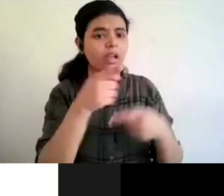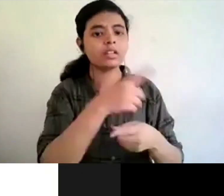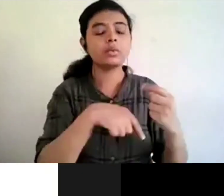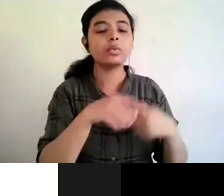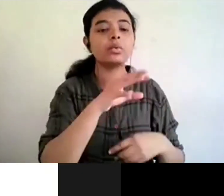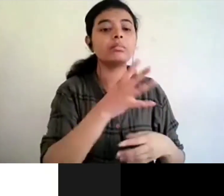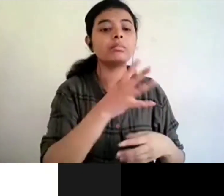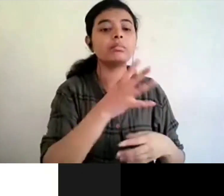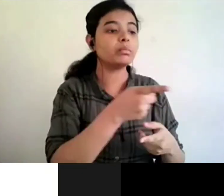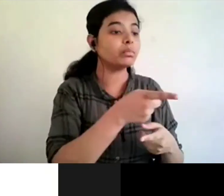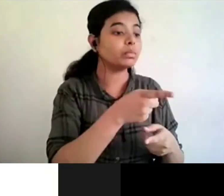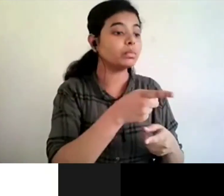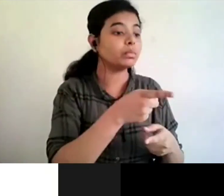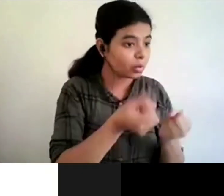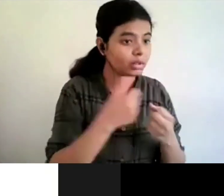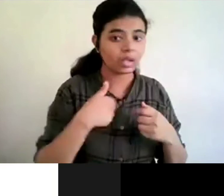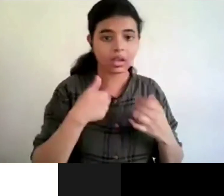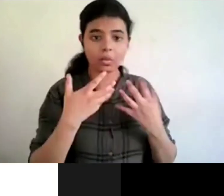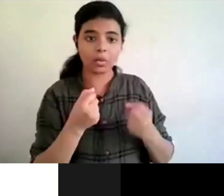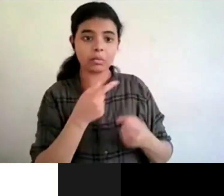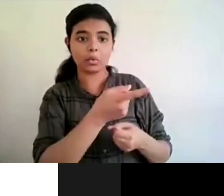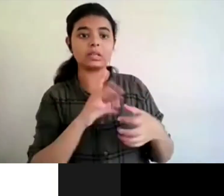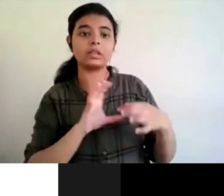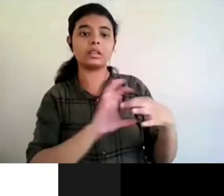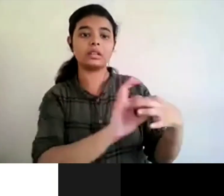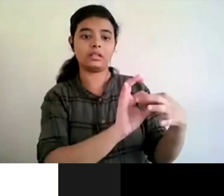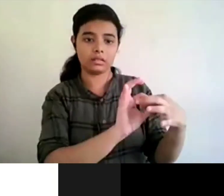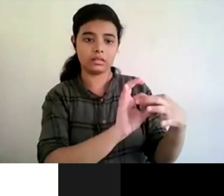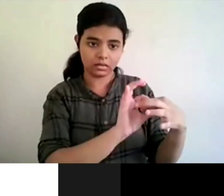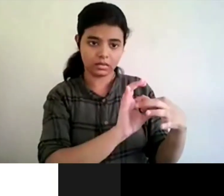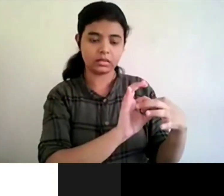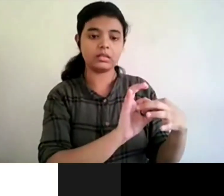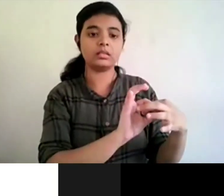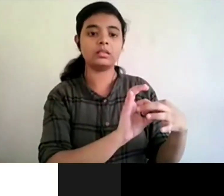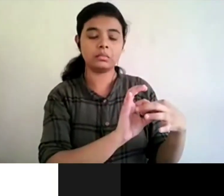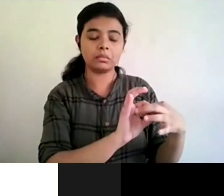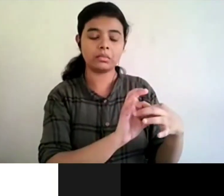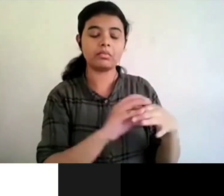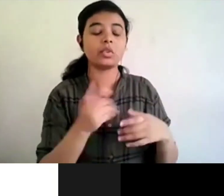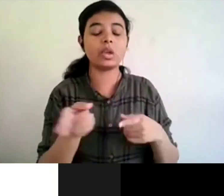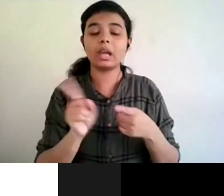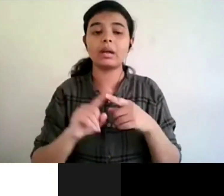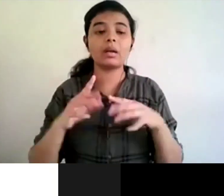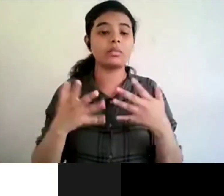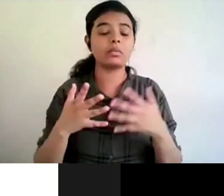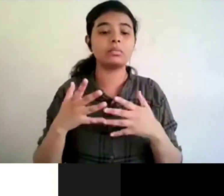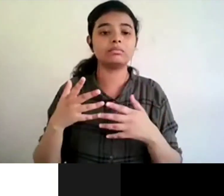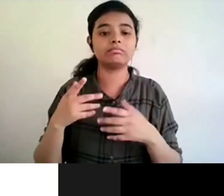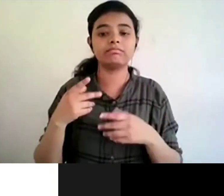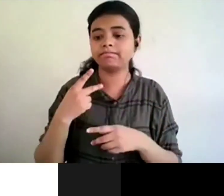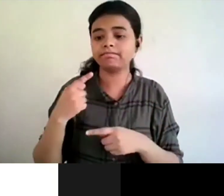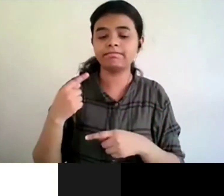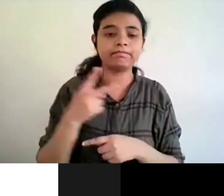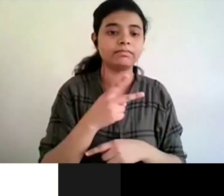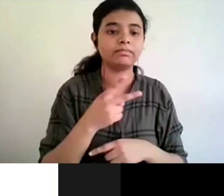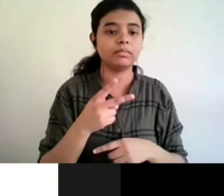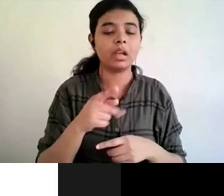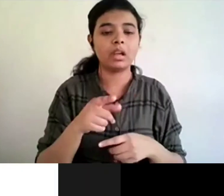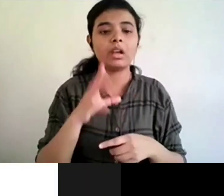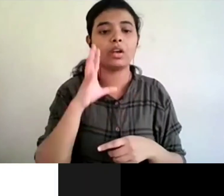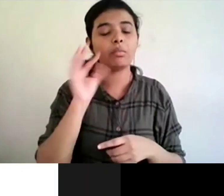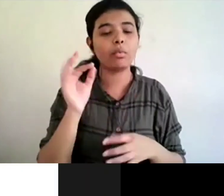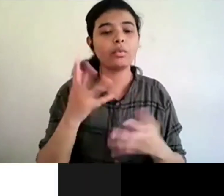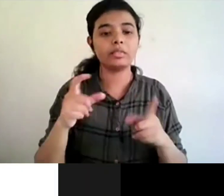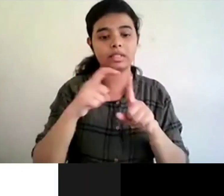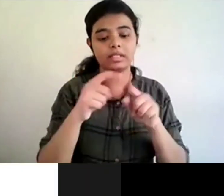us and this could happen only because there was a dialogue continuous dialogue which was happening and i think that is what is required now